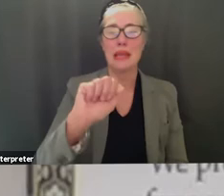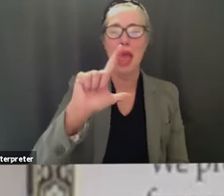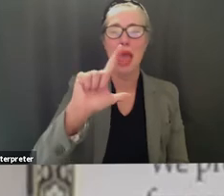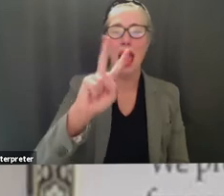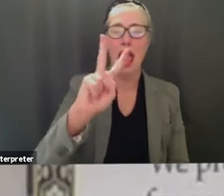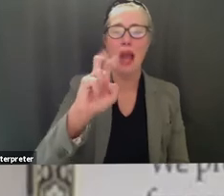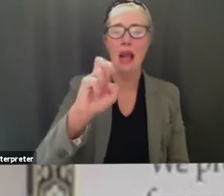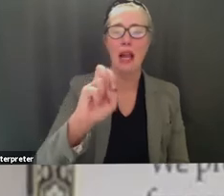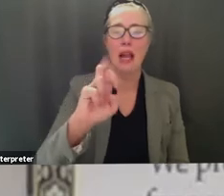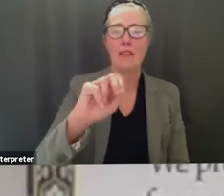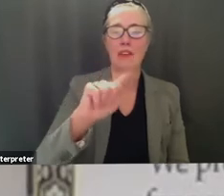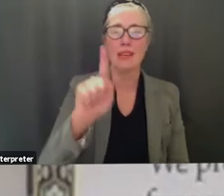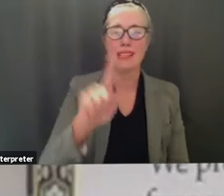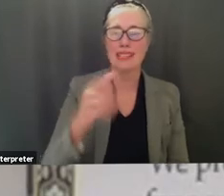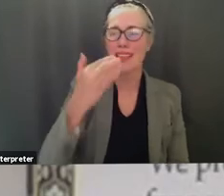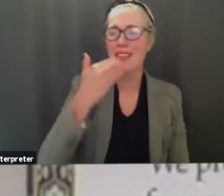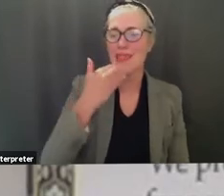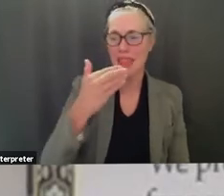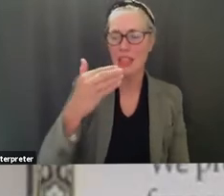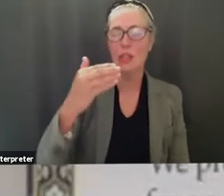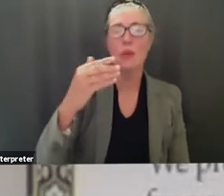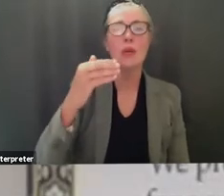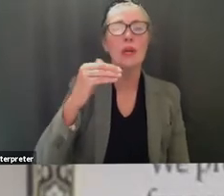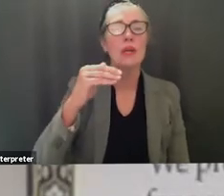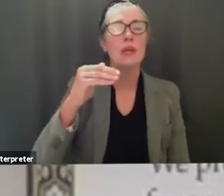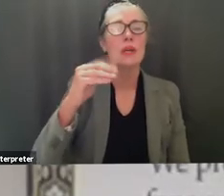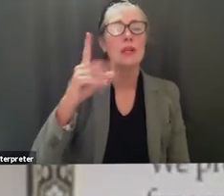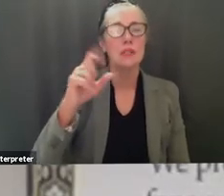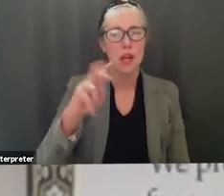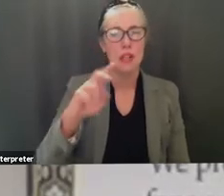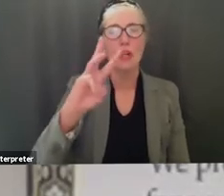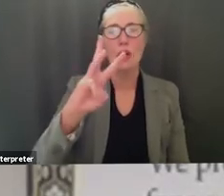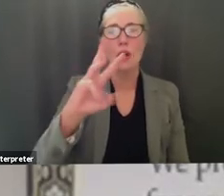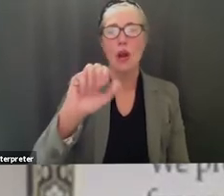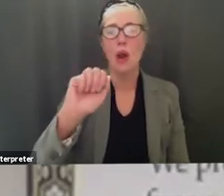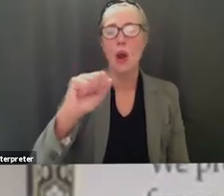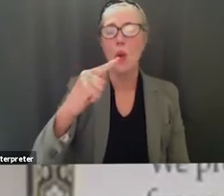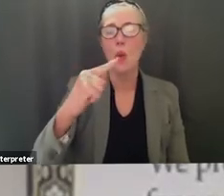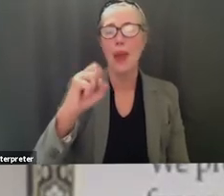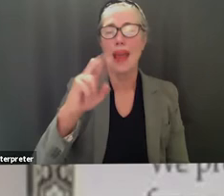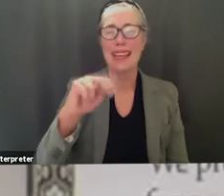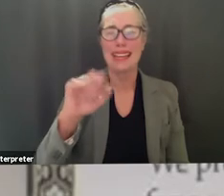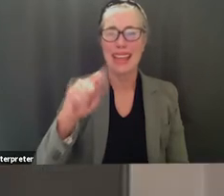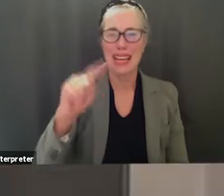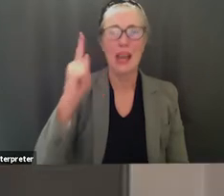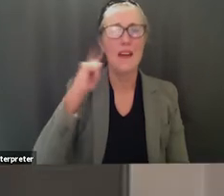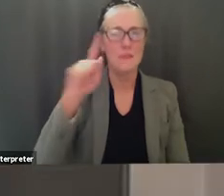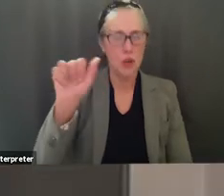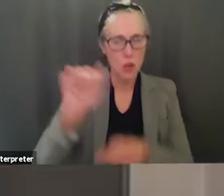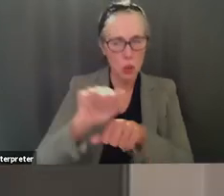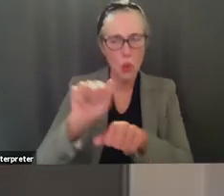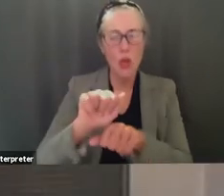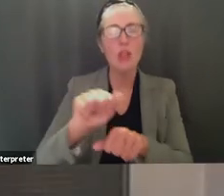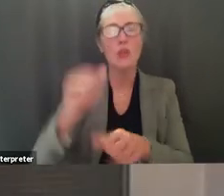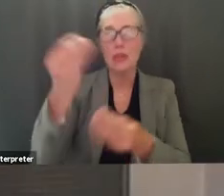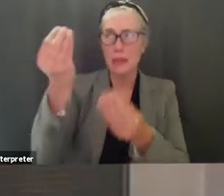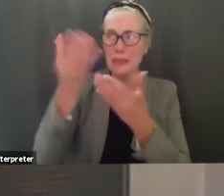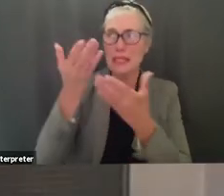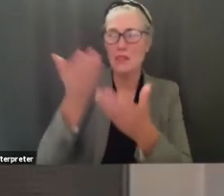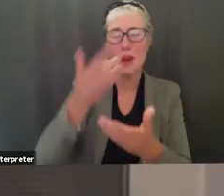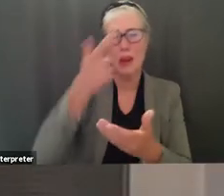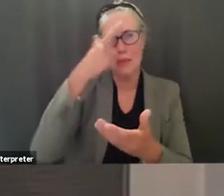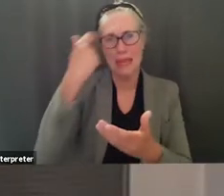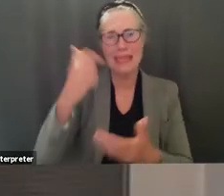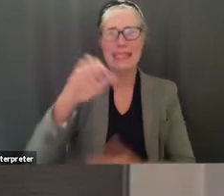for being so proactive and keeping us informed with this constant changes uh between cdc and cde